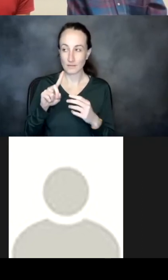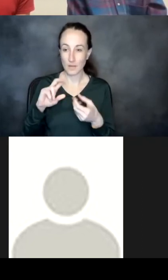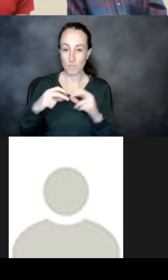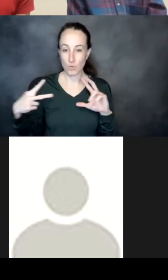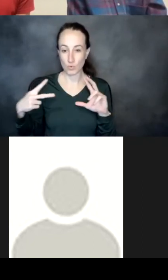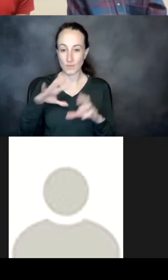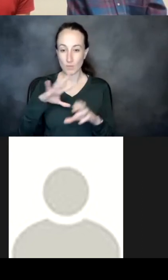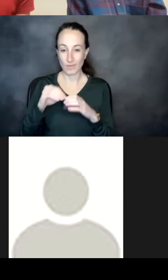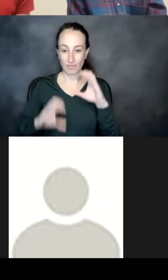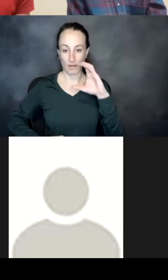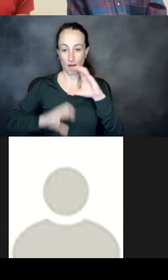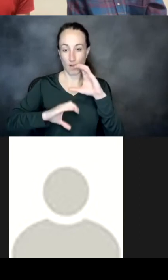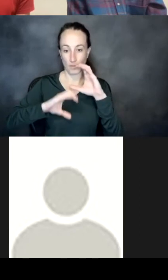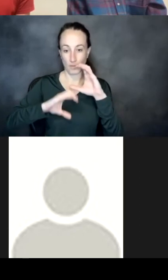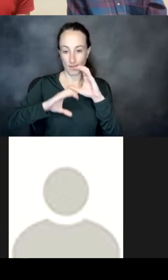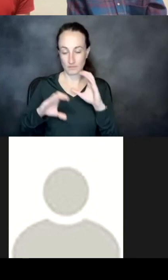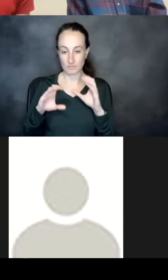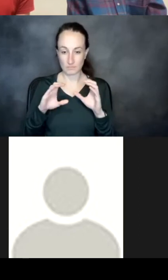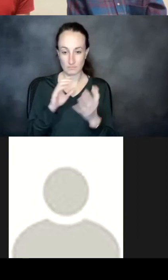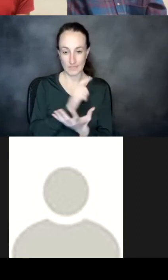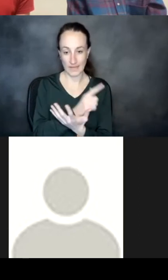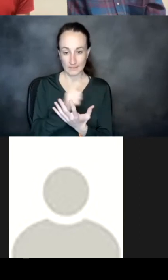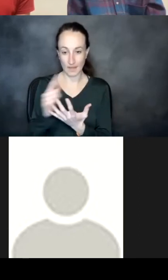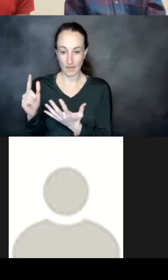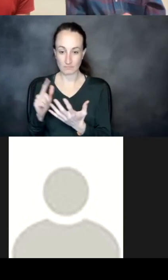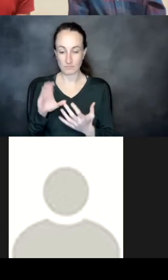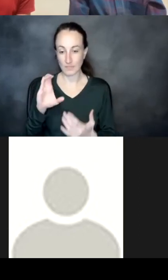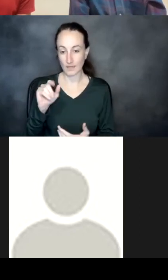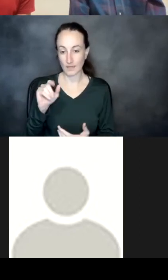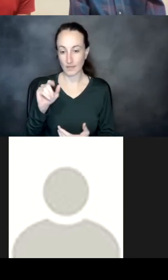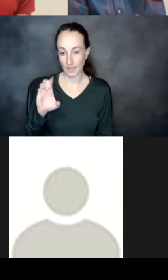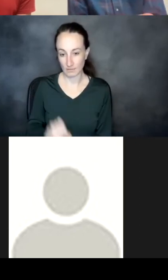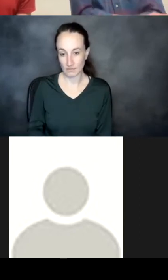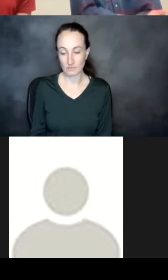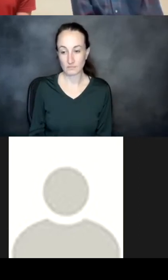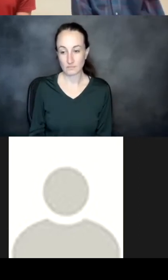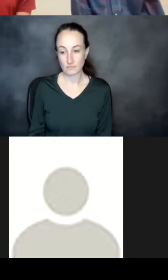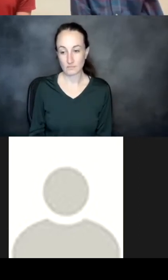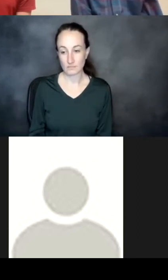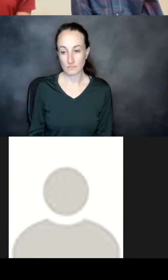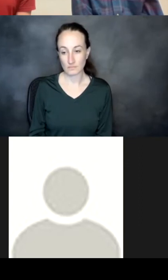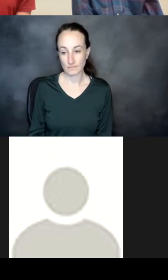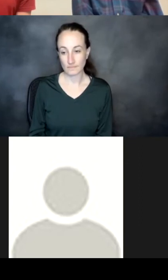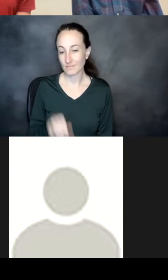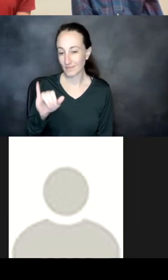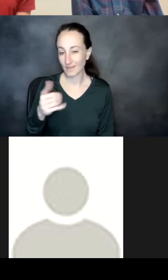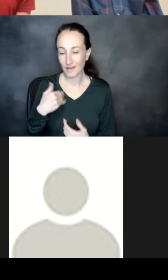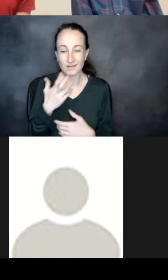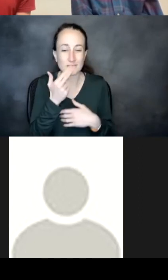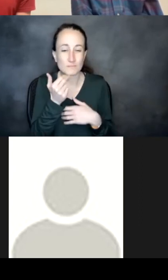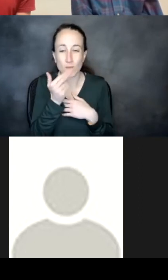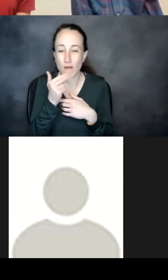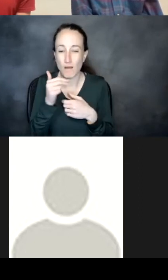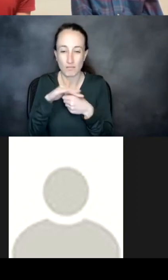um and uh that kind of had a pretty small binding